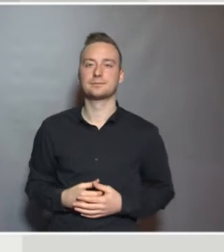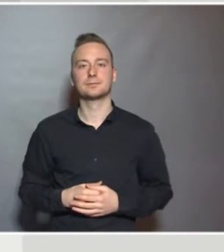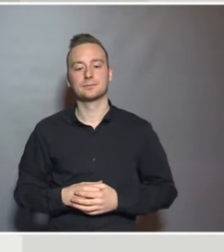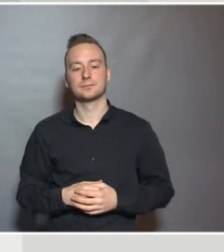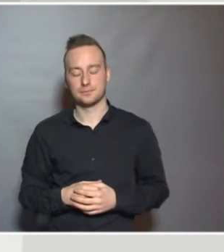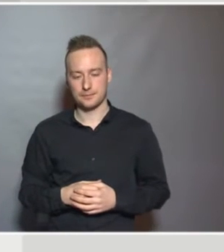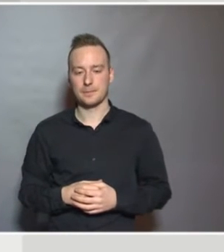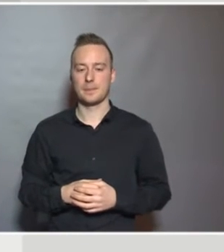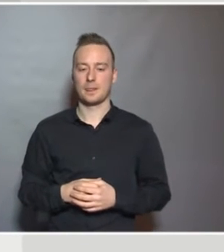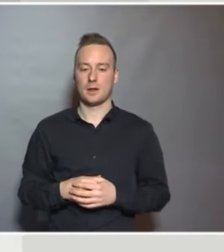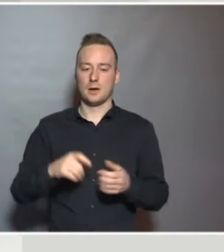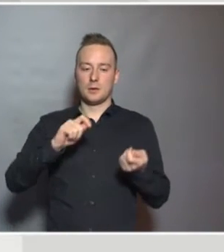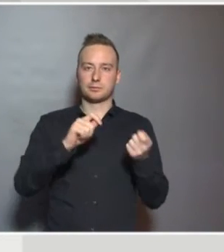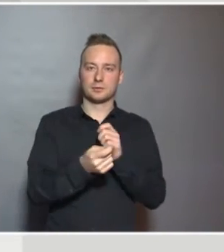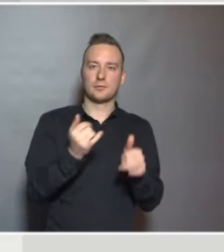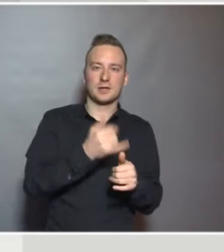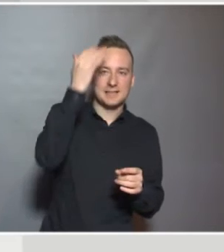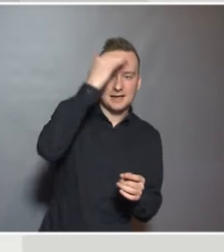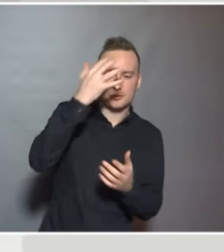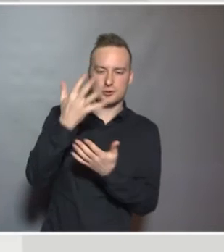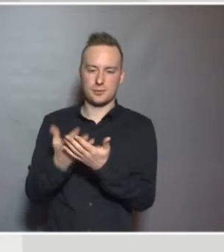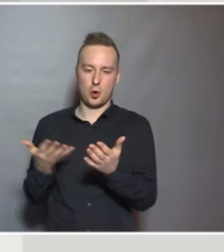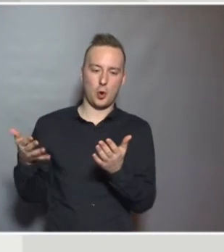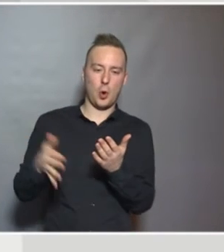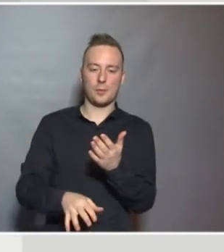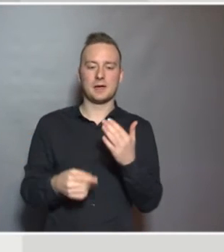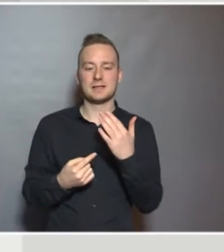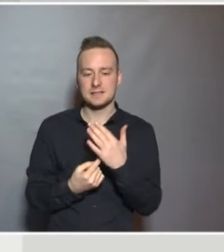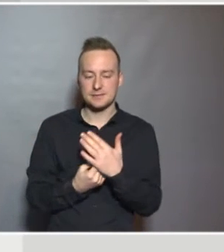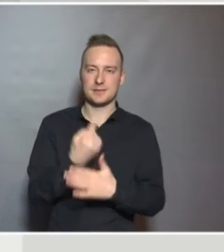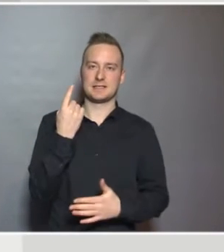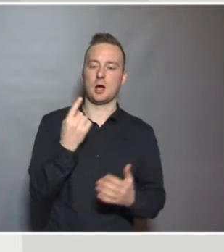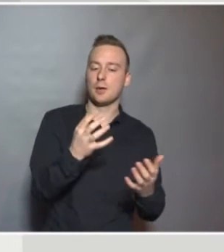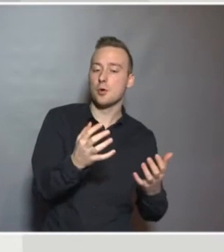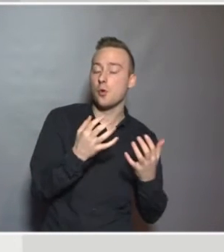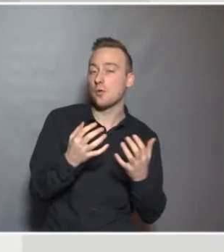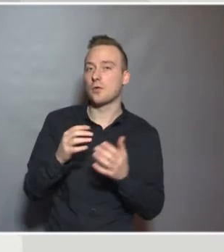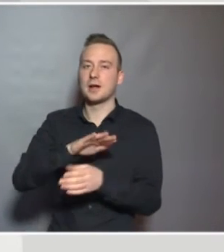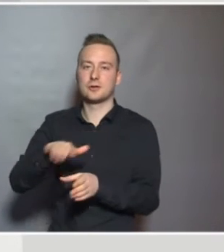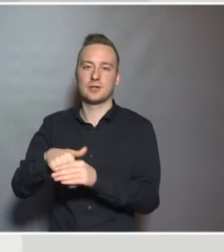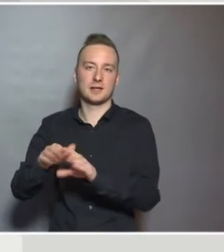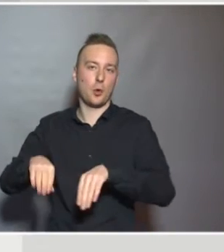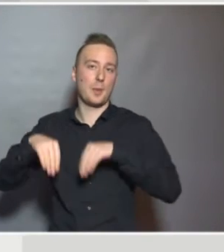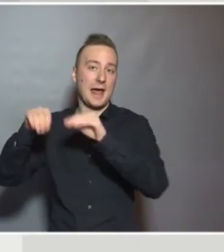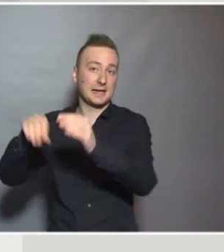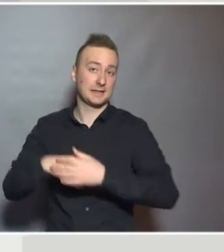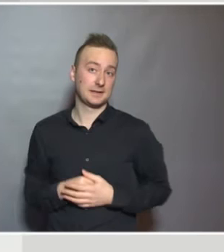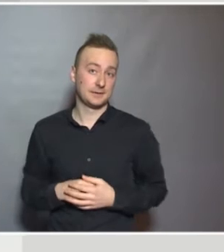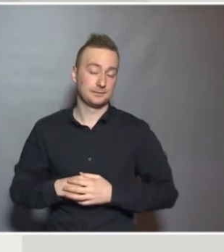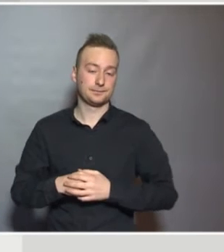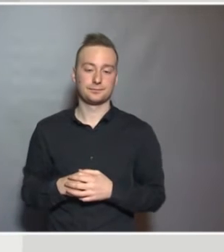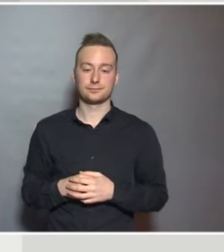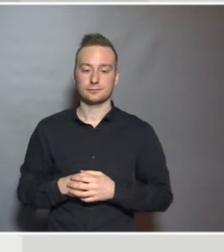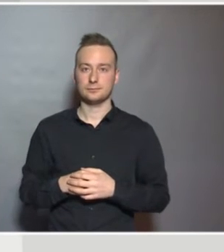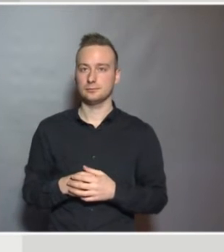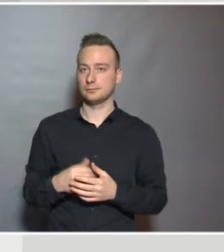So, changing thinking and language around special needs and inclusive education. On the slide